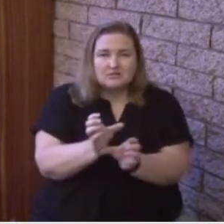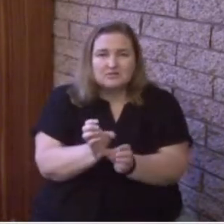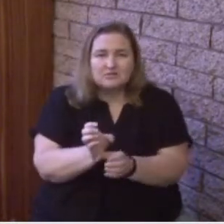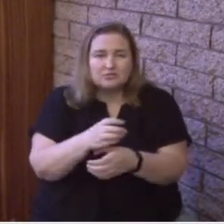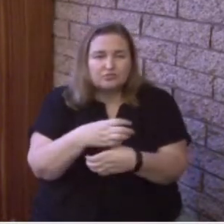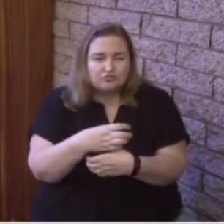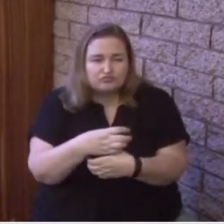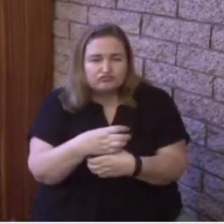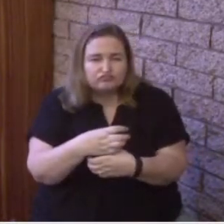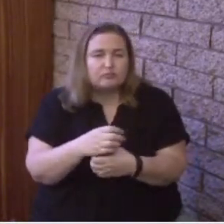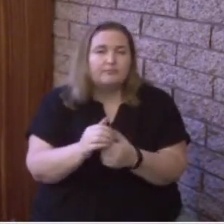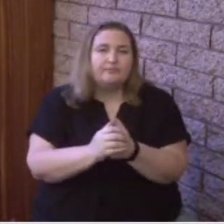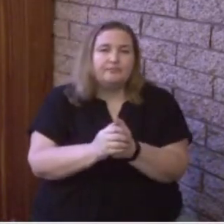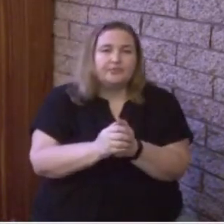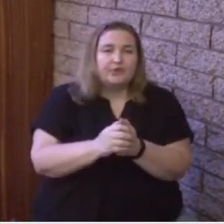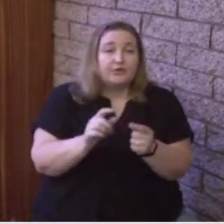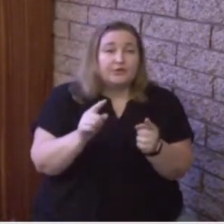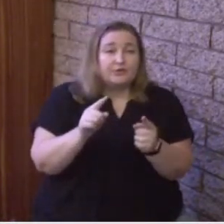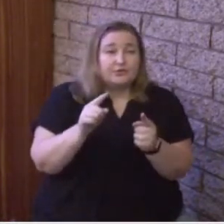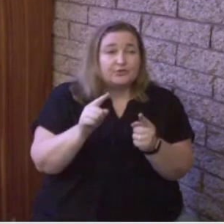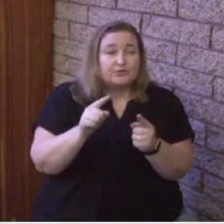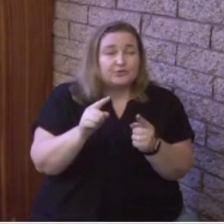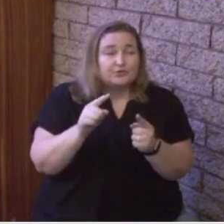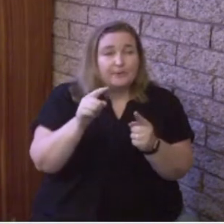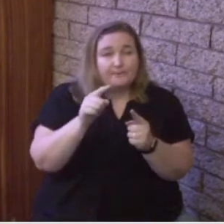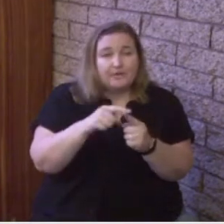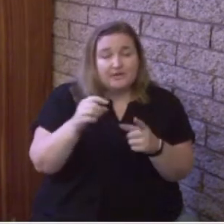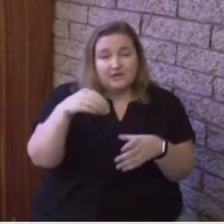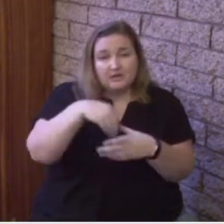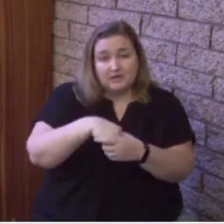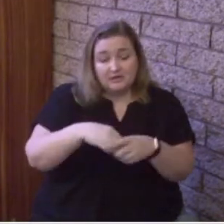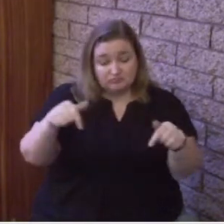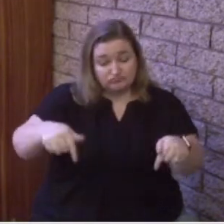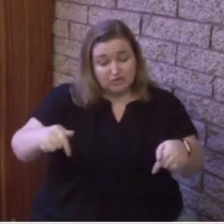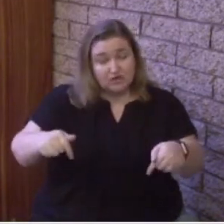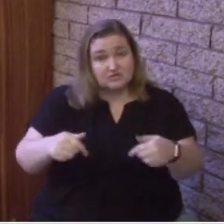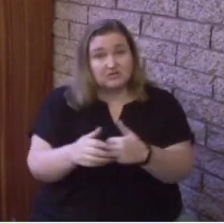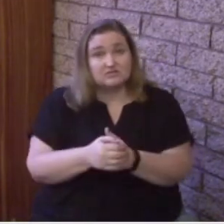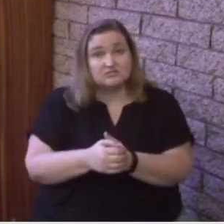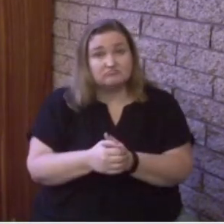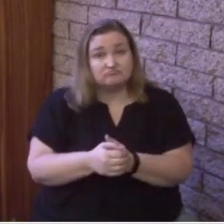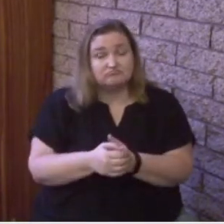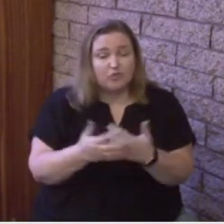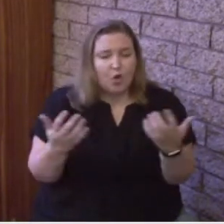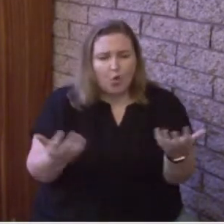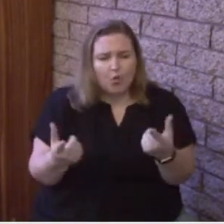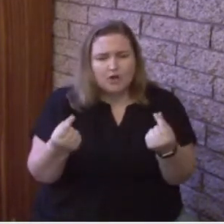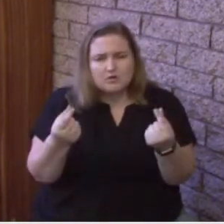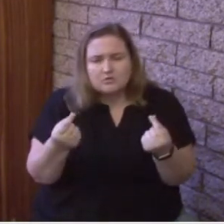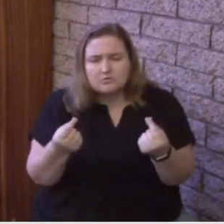So what does He do? He sent His Son, Jesus Christ,